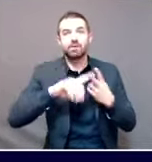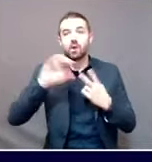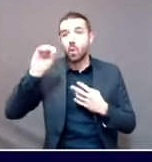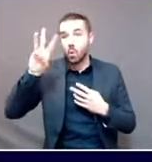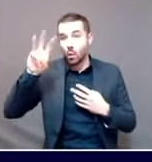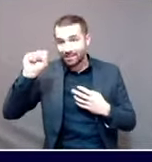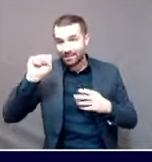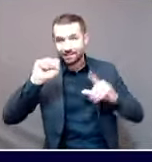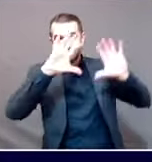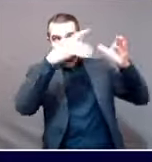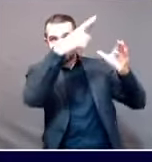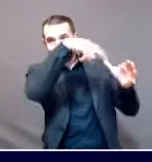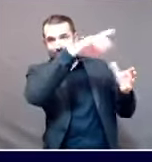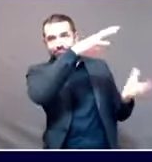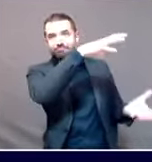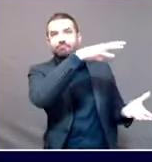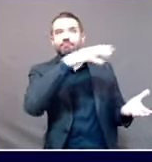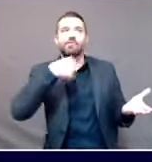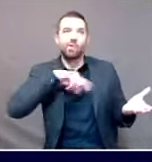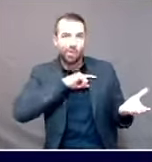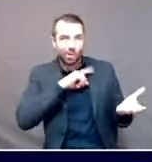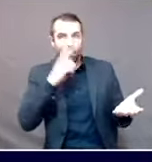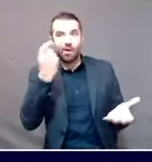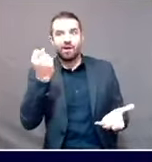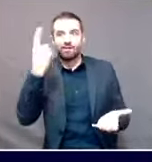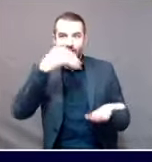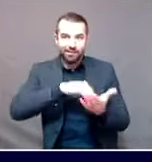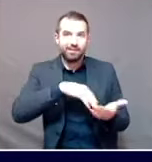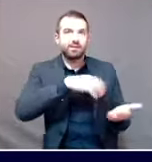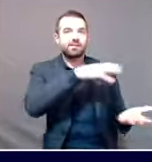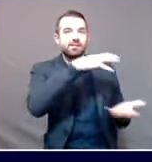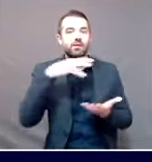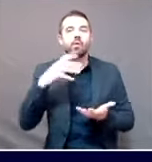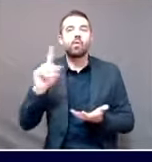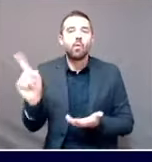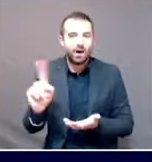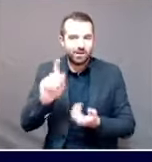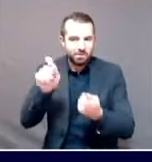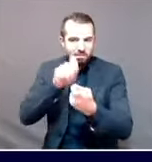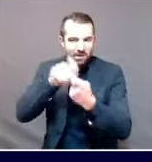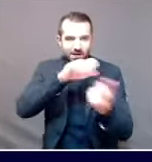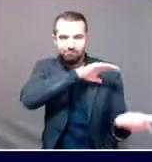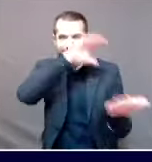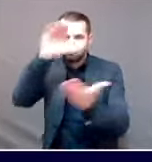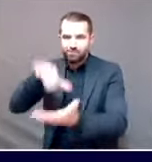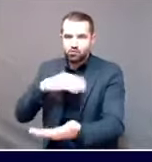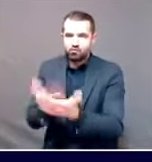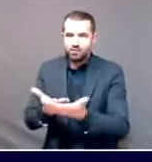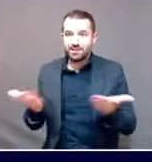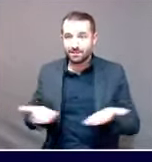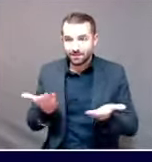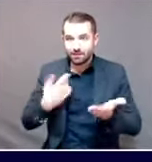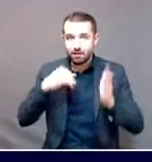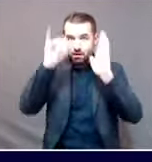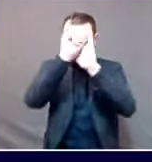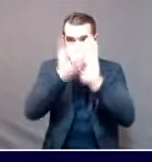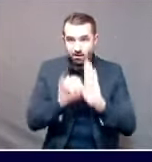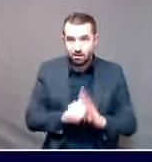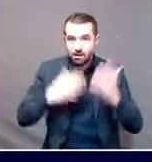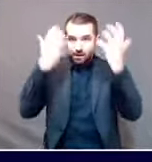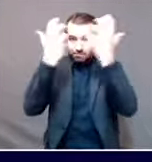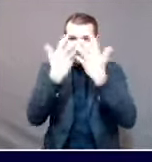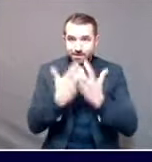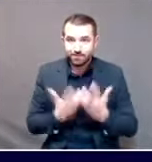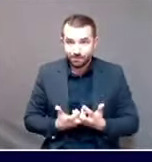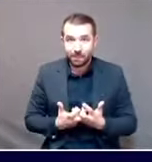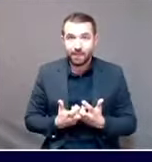vaccine to go. And we've identified a number of sites across Maine, five of which are hospitals, one